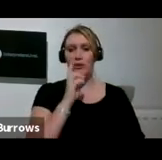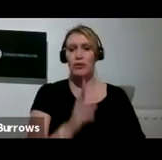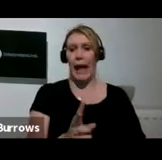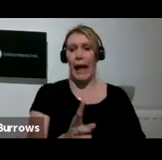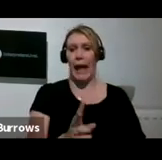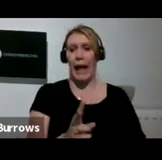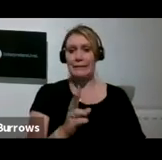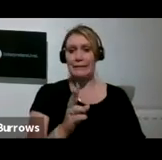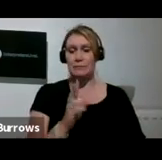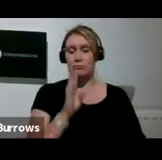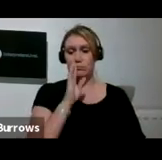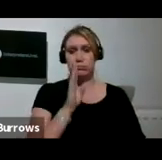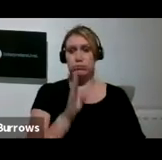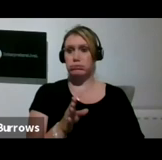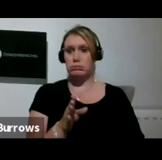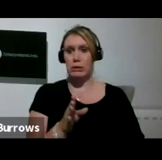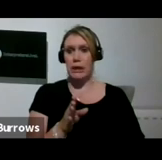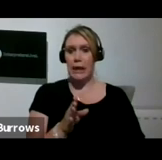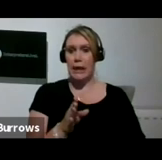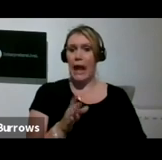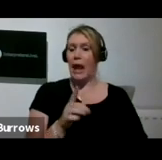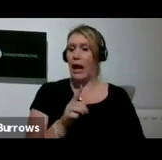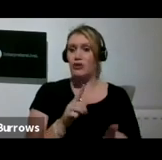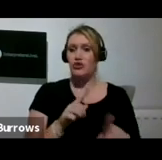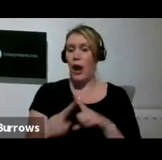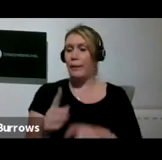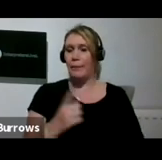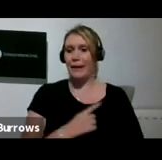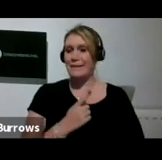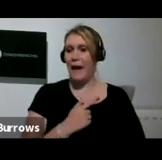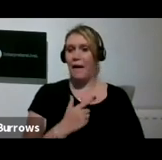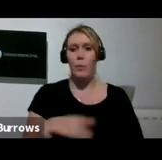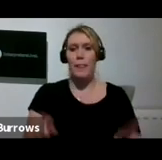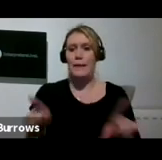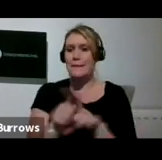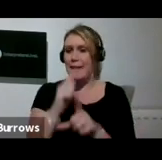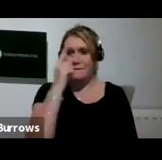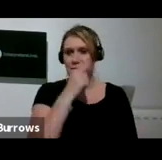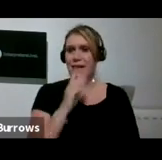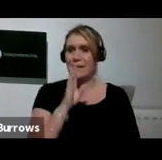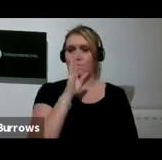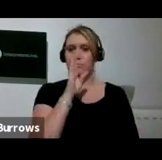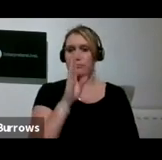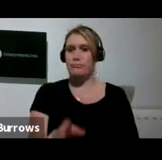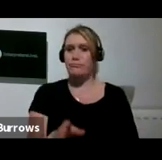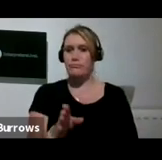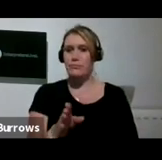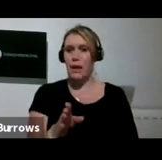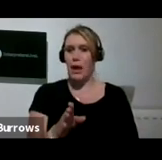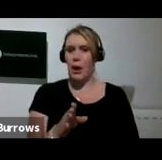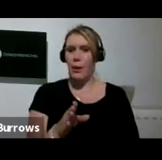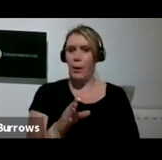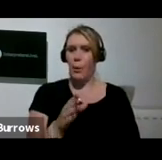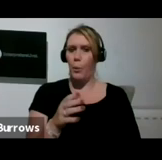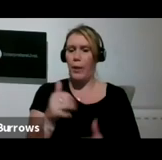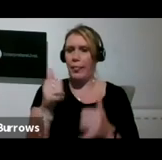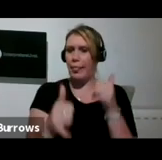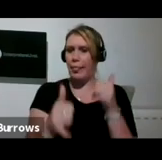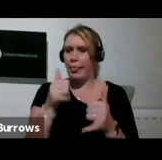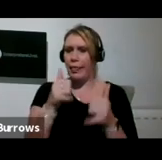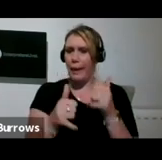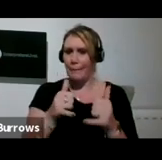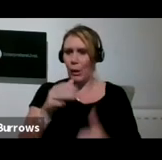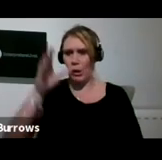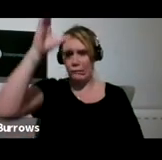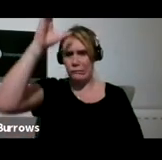kind of look, just looking straight ahead with a milk carton squashed on my head for no apparent reason, because I'm an artist, darling.